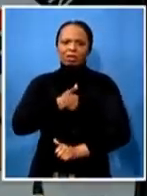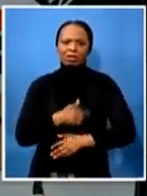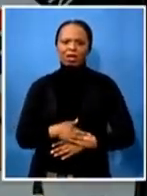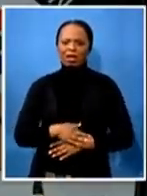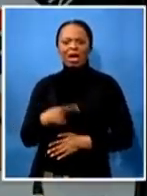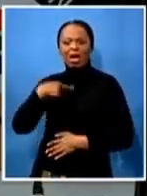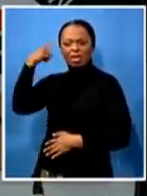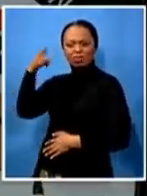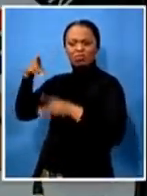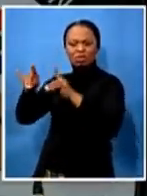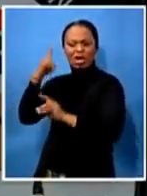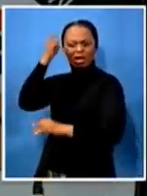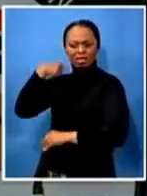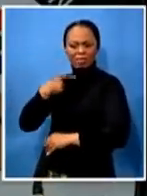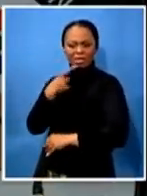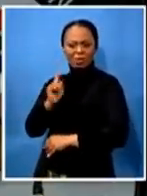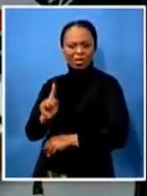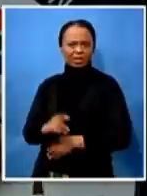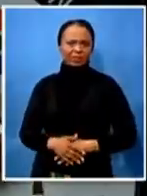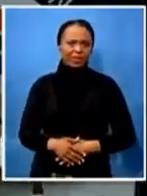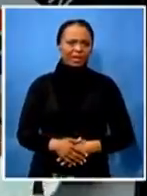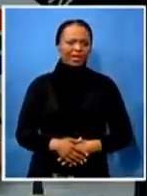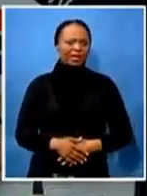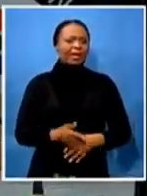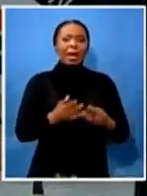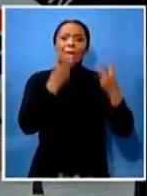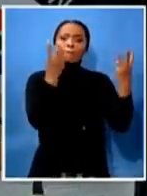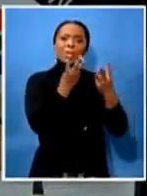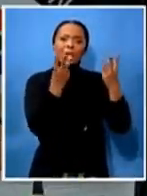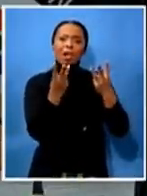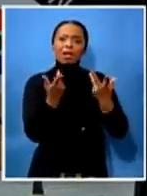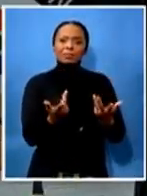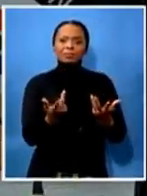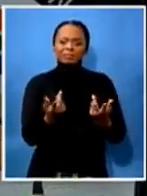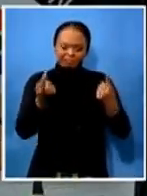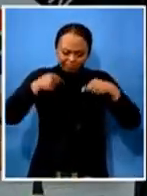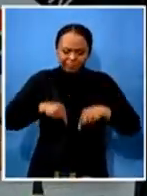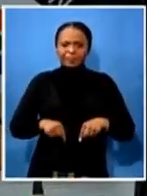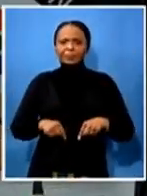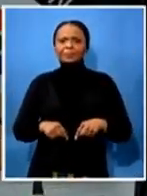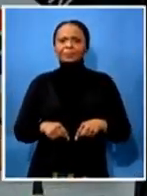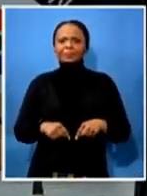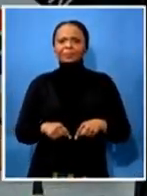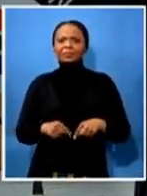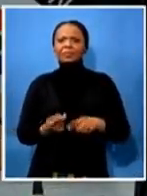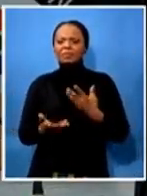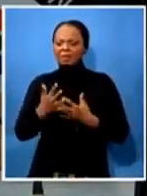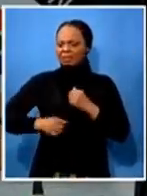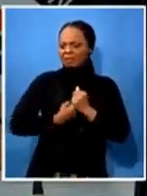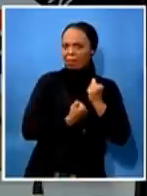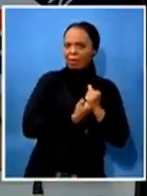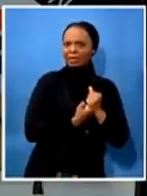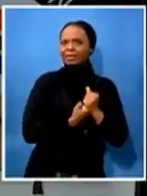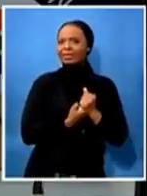where people come chap history and make contributions it will be as it is done in other